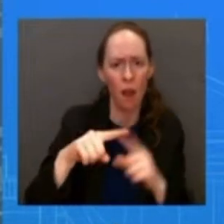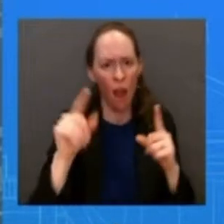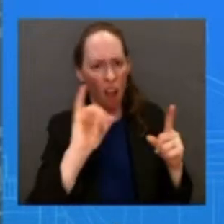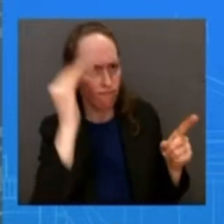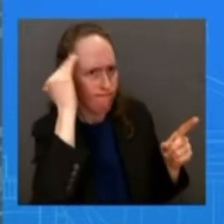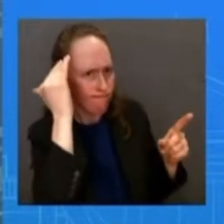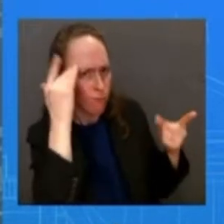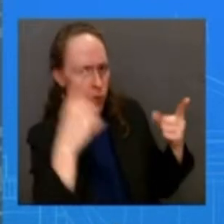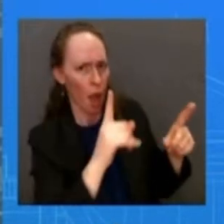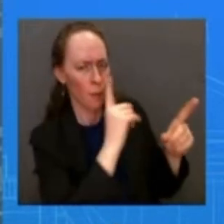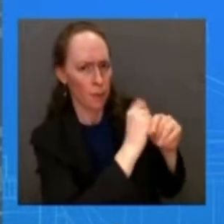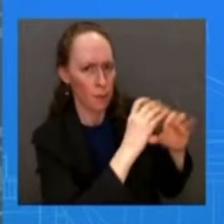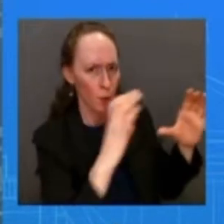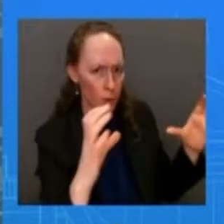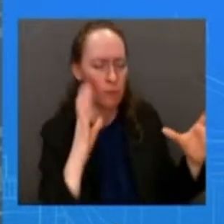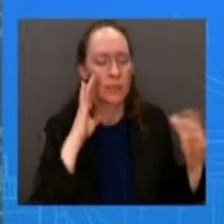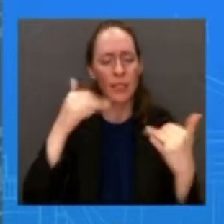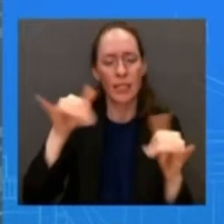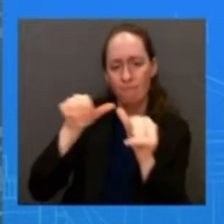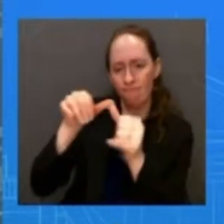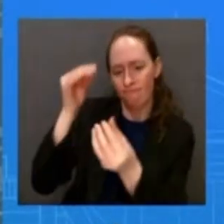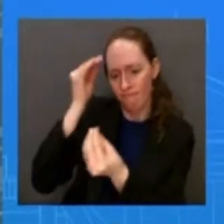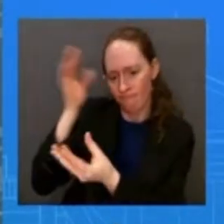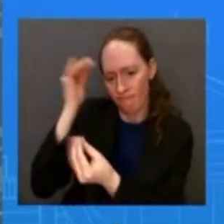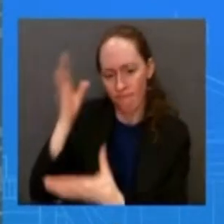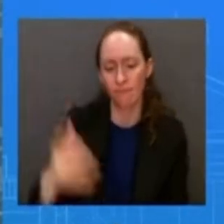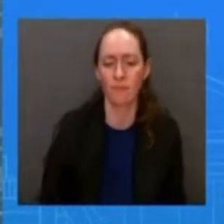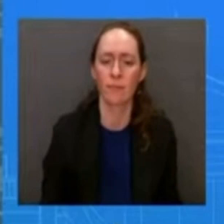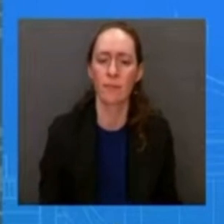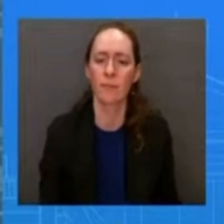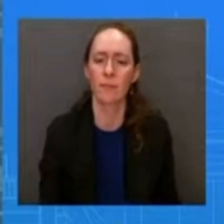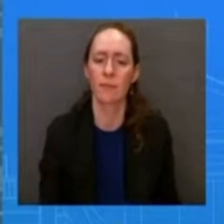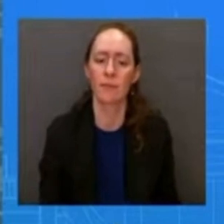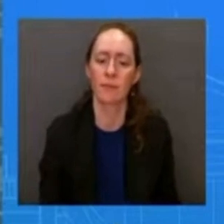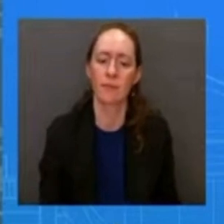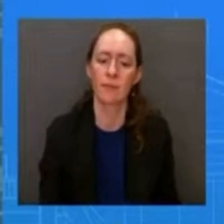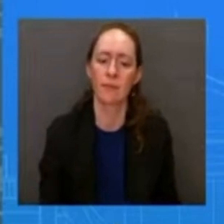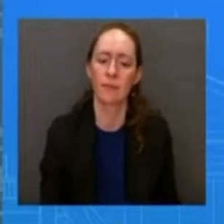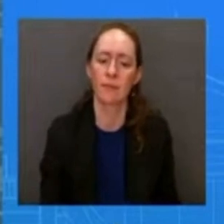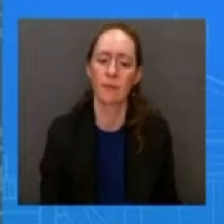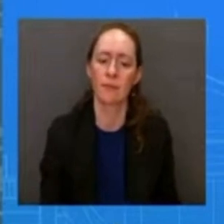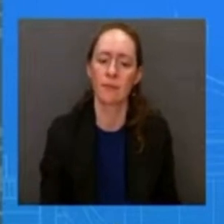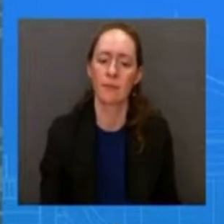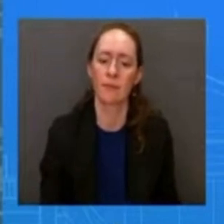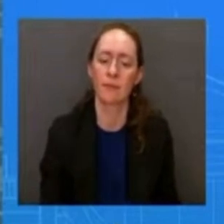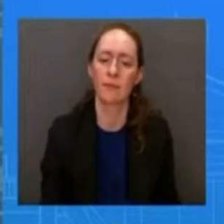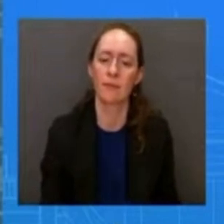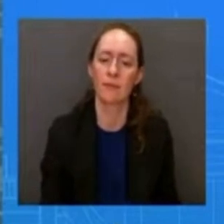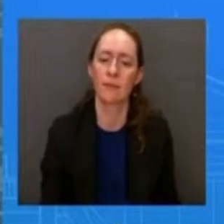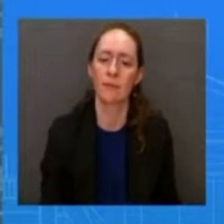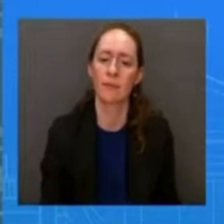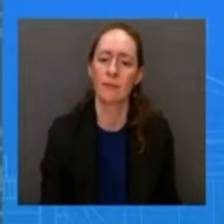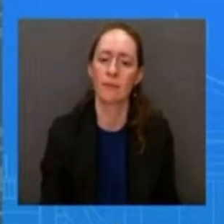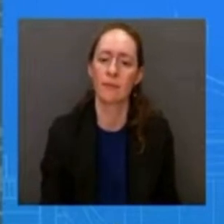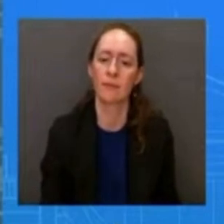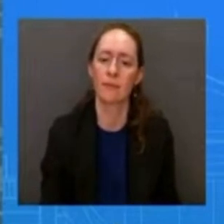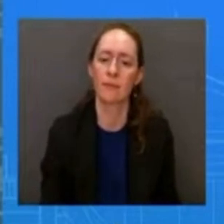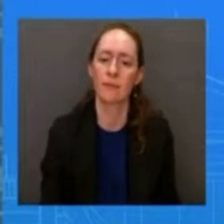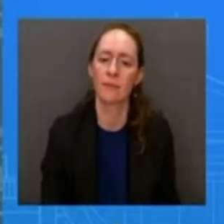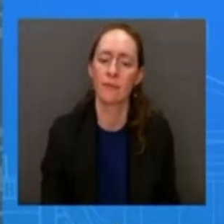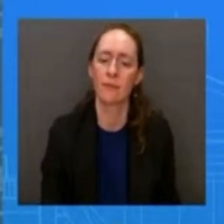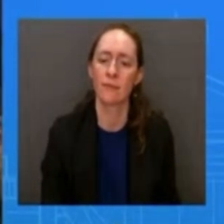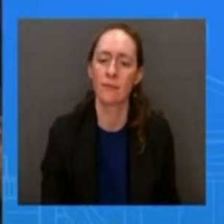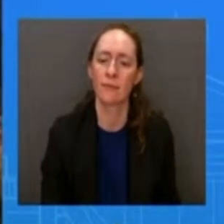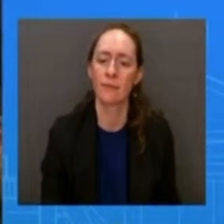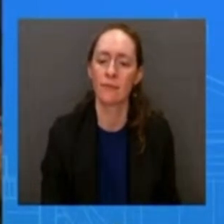just don't have anything else to share go ahead thank you um i have two questions uh and one of the benefits of